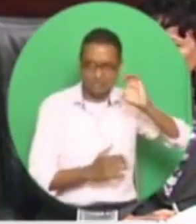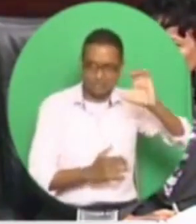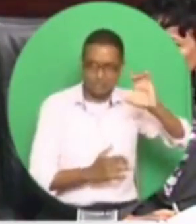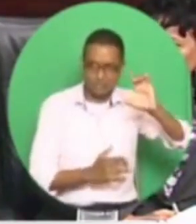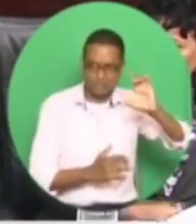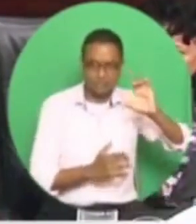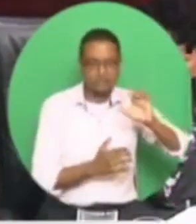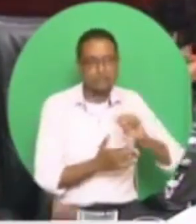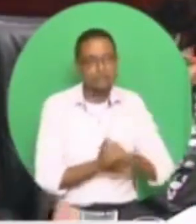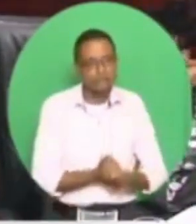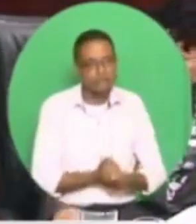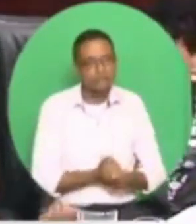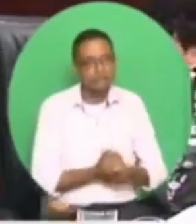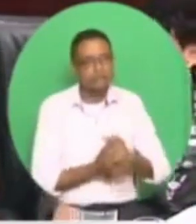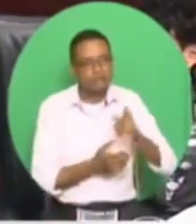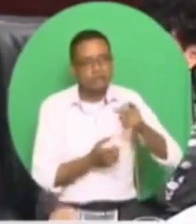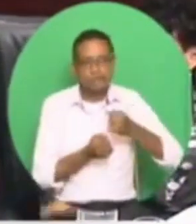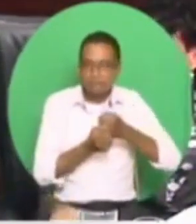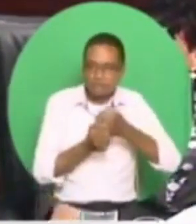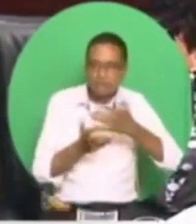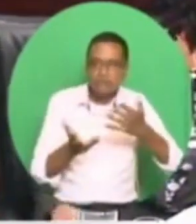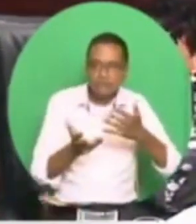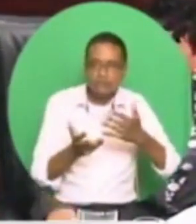alternative development agenda.